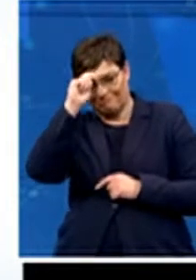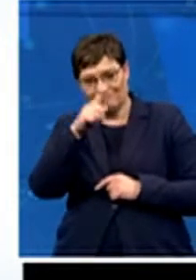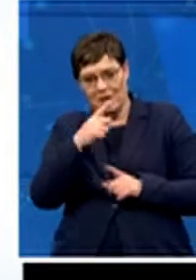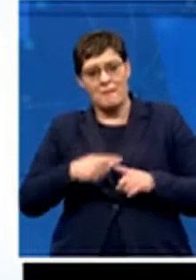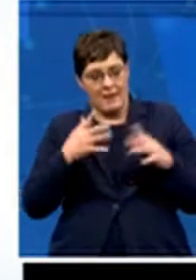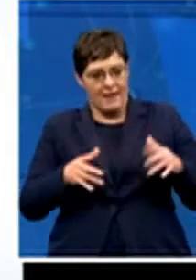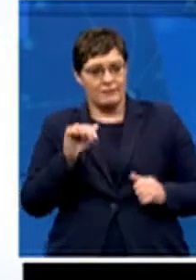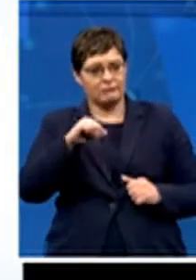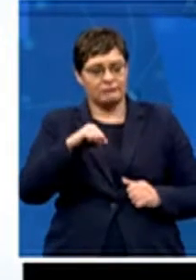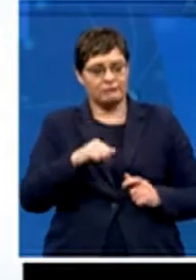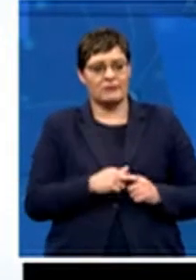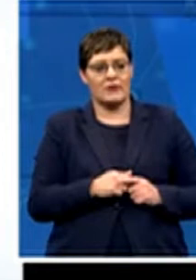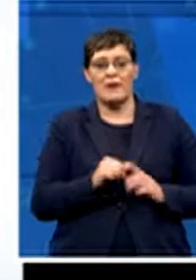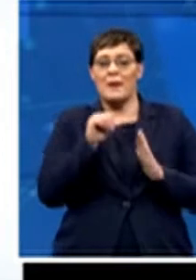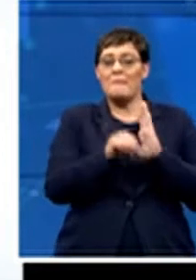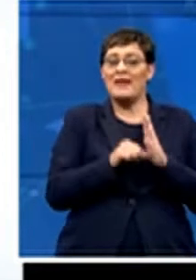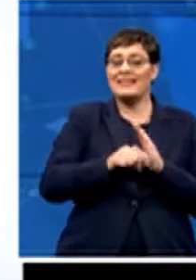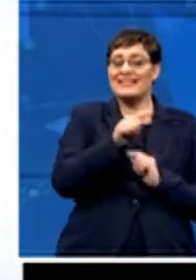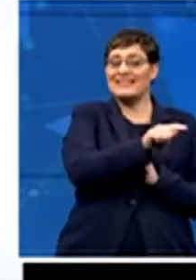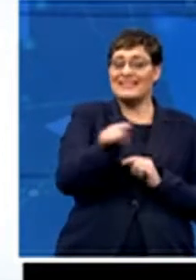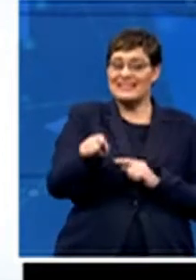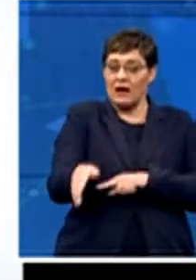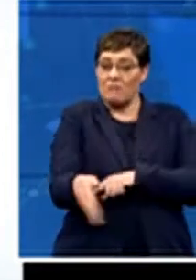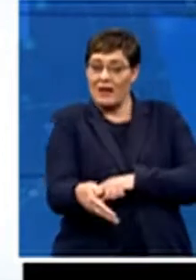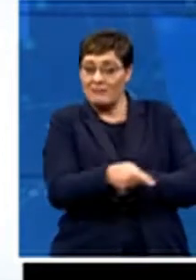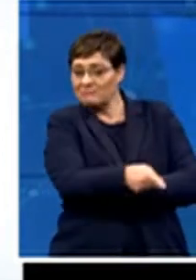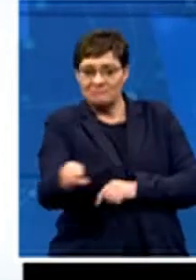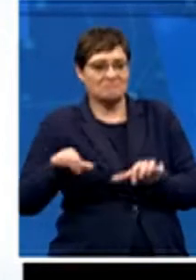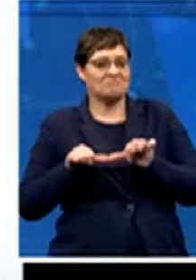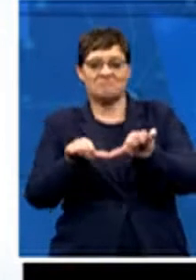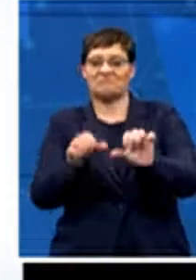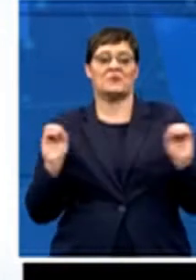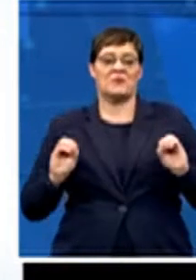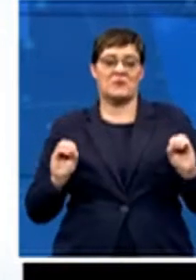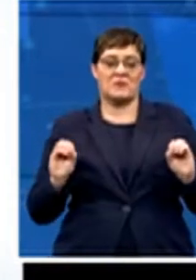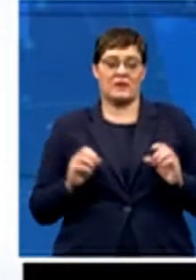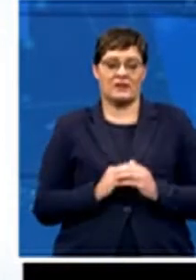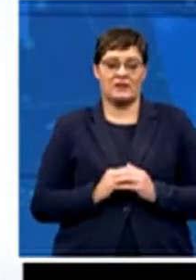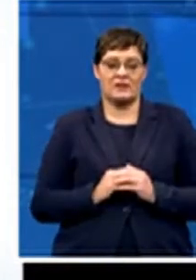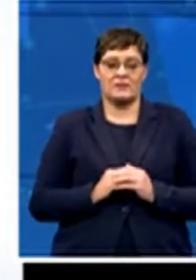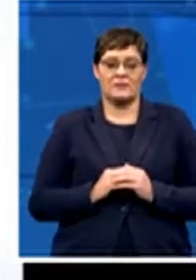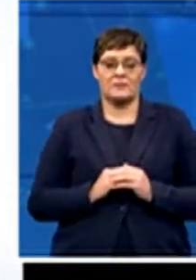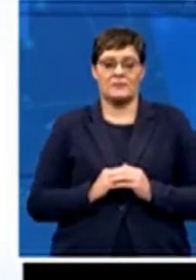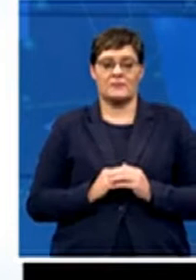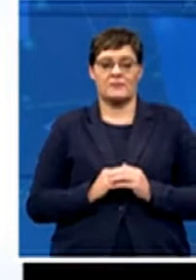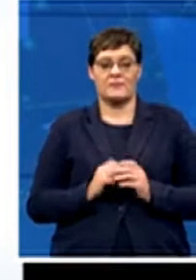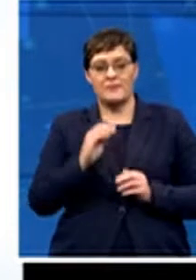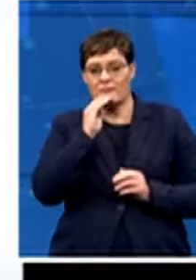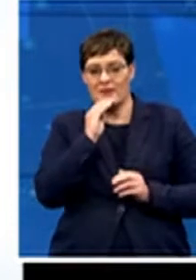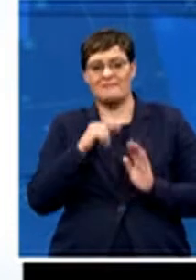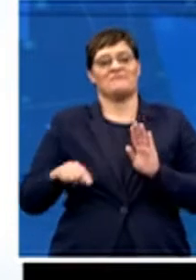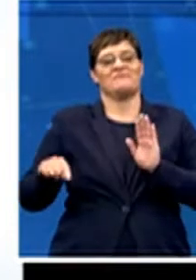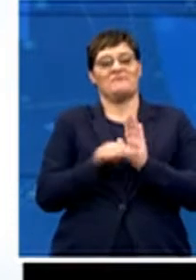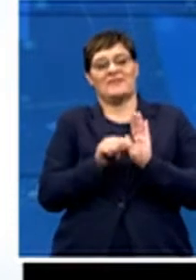pitchers hadn't been maintained. And so that further gave a negative perception and another